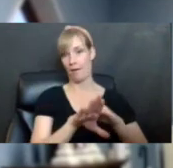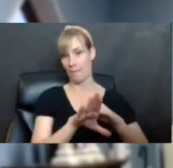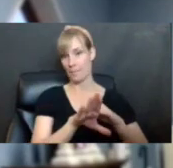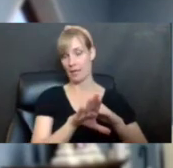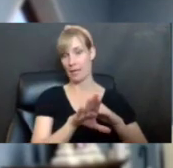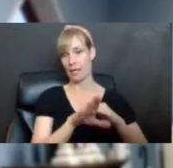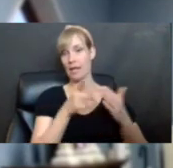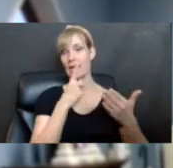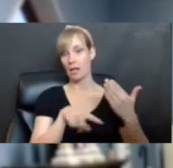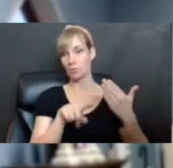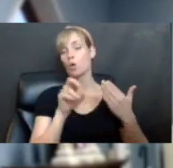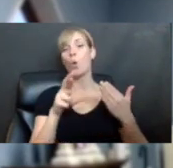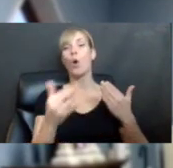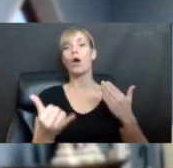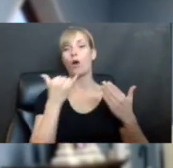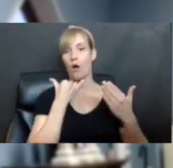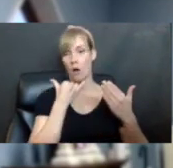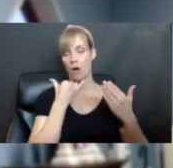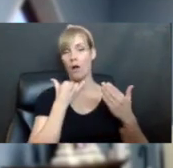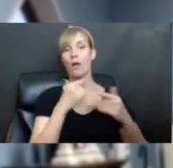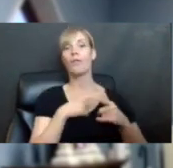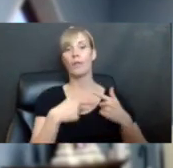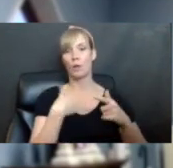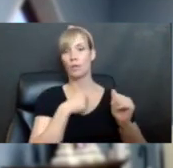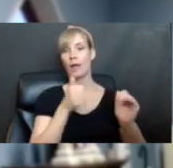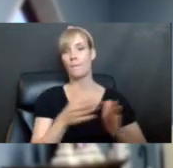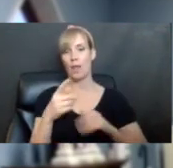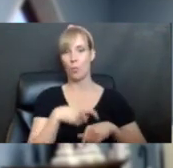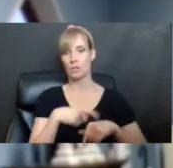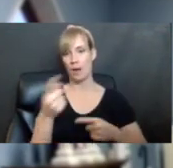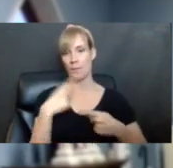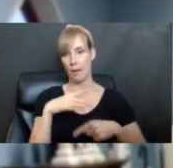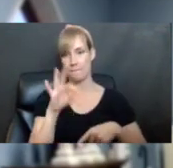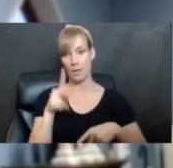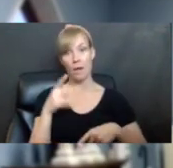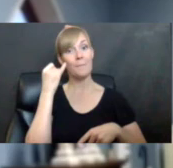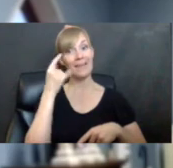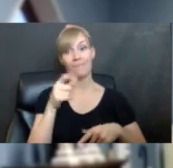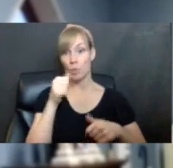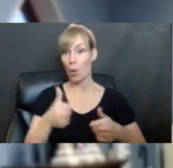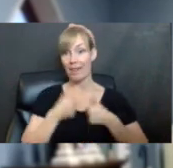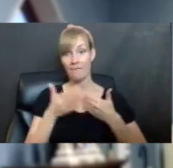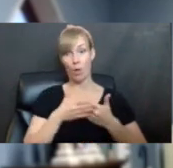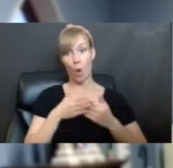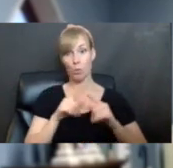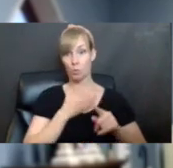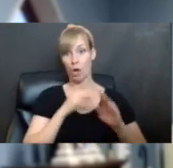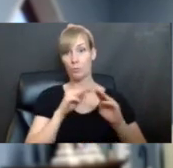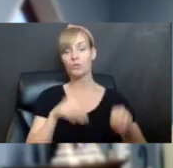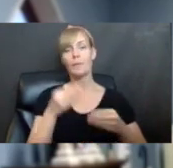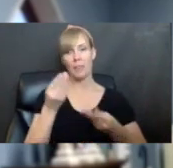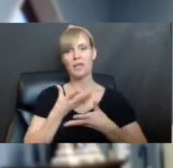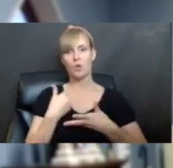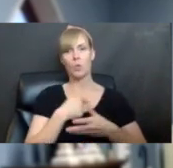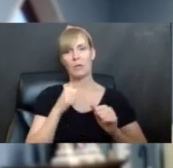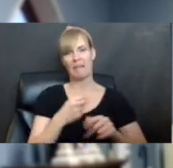give us a call and we'll arrange for you to pick it up here. And if you don't live close to tree house, let us know. And we'll work that